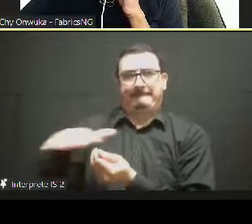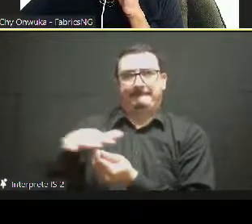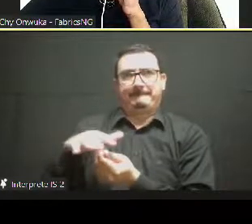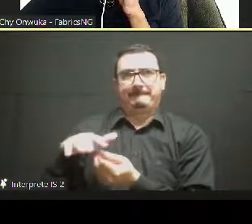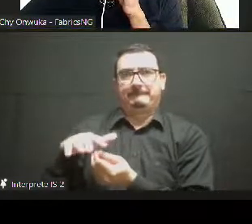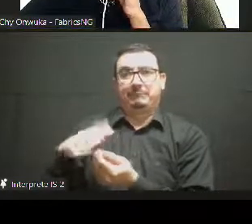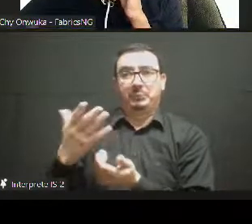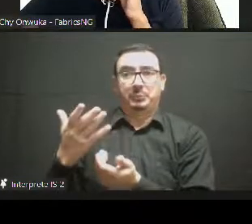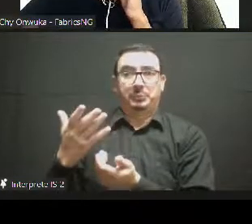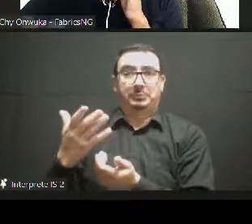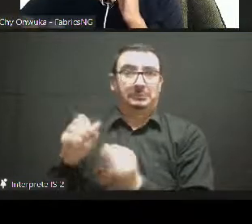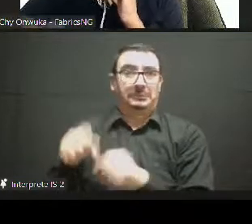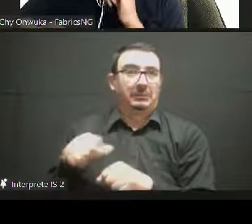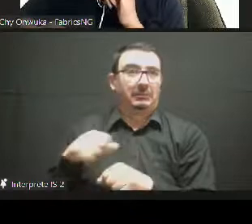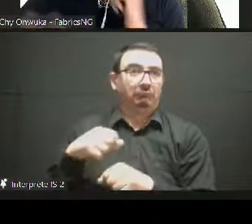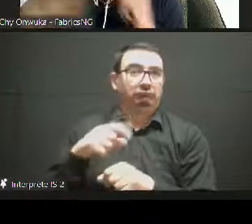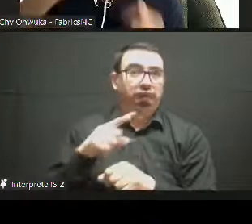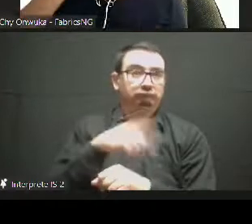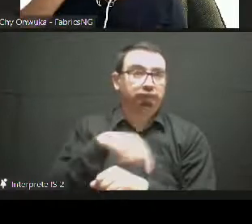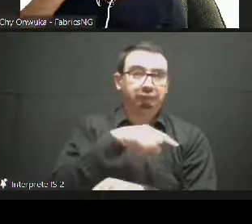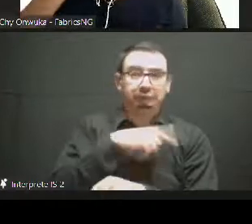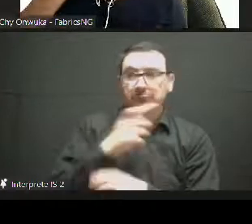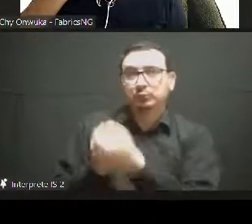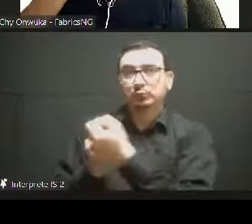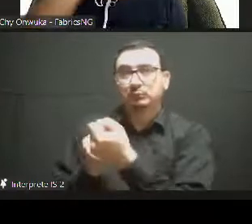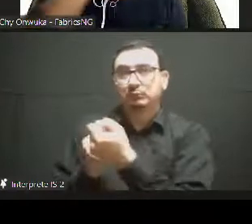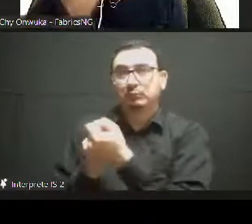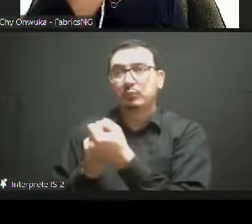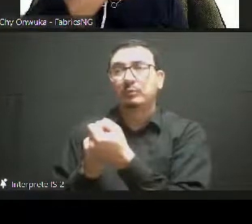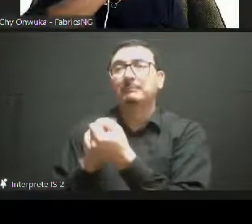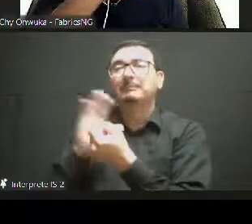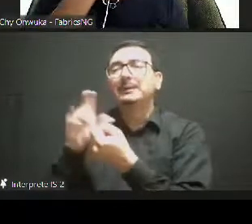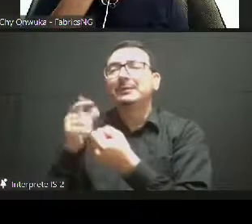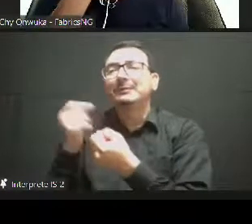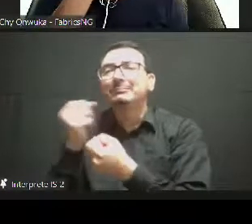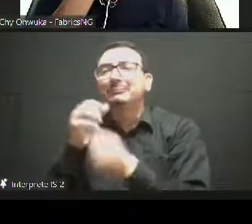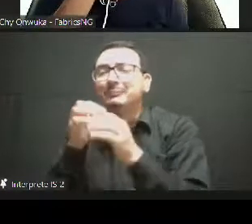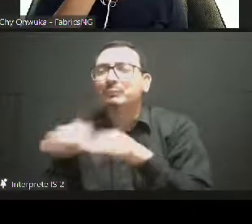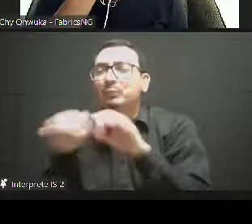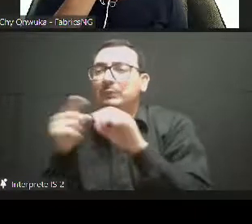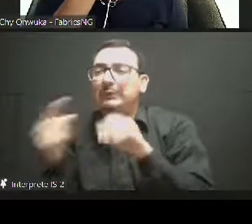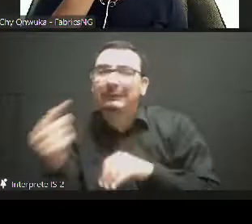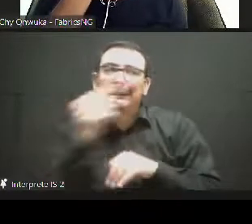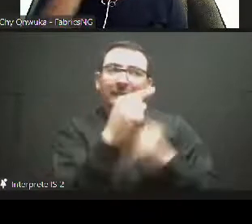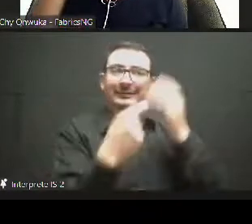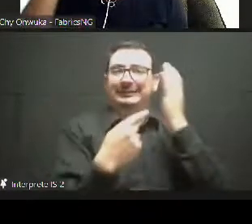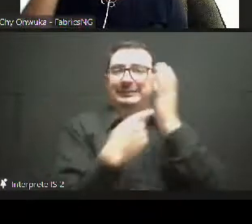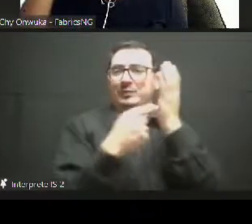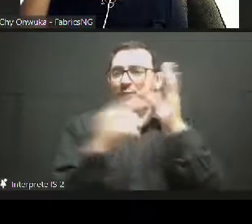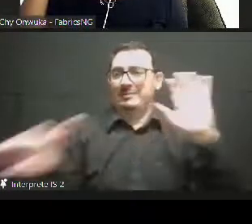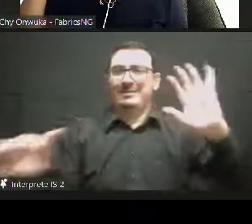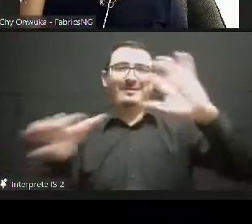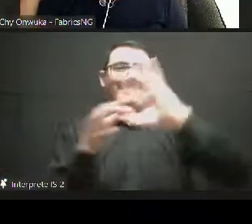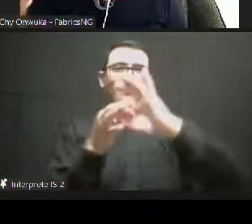Thank you very much. I personally find it incredibly fascinating, but it's so important. Again,